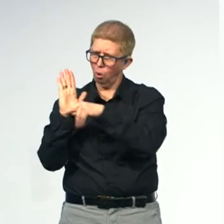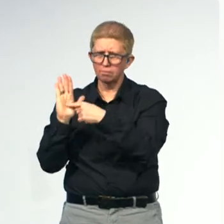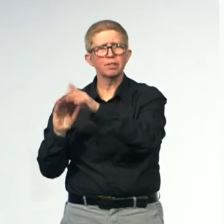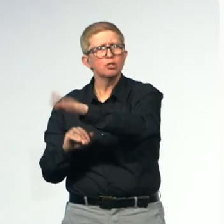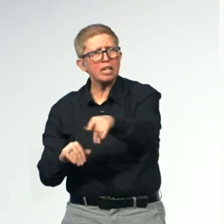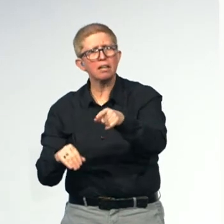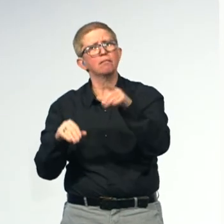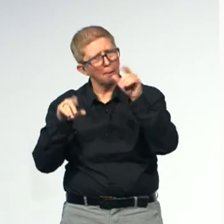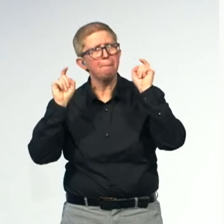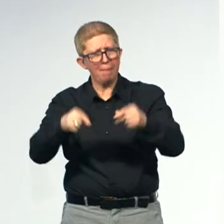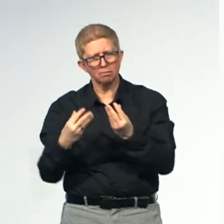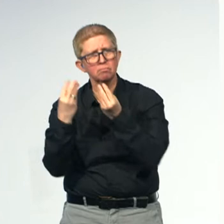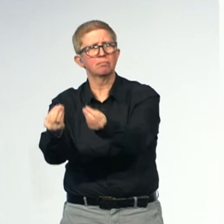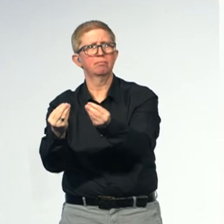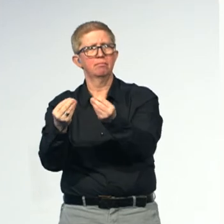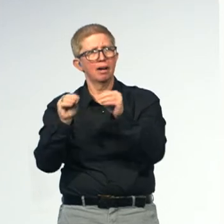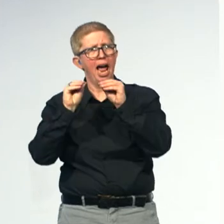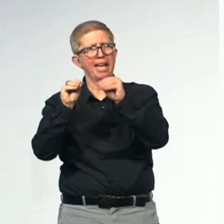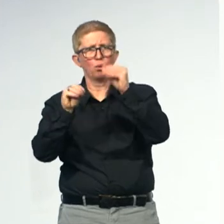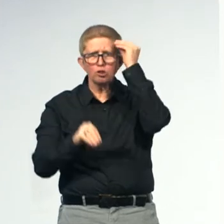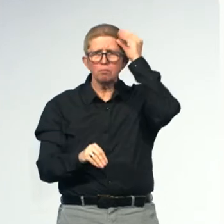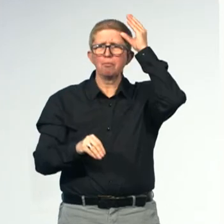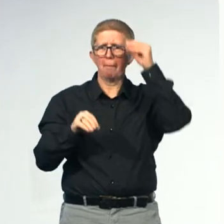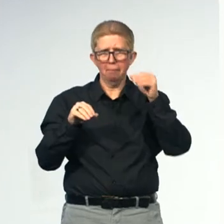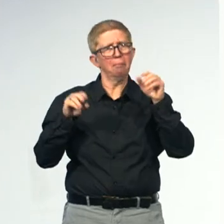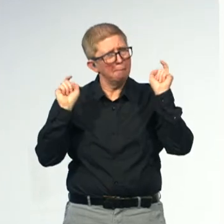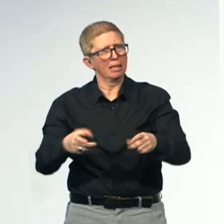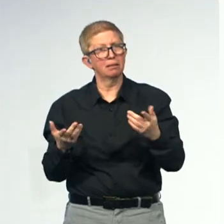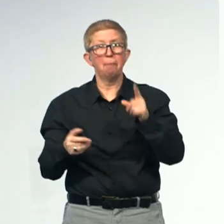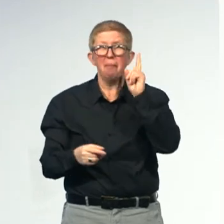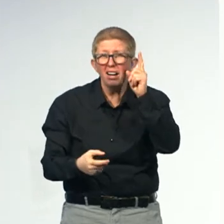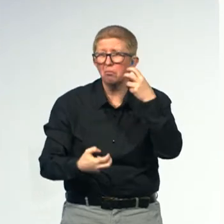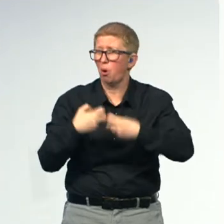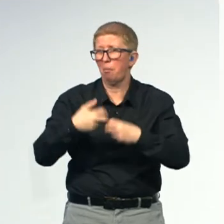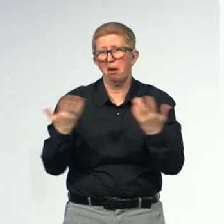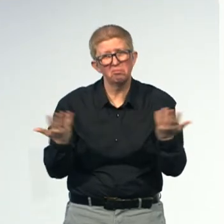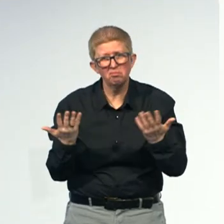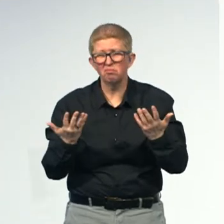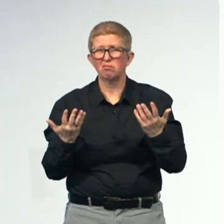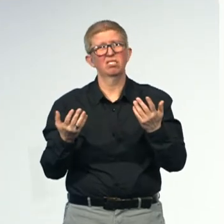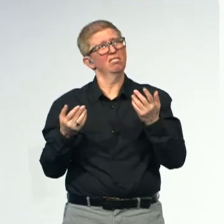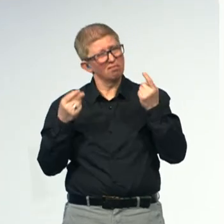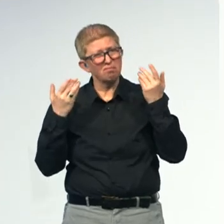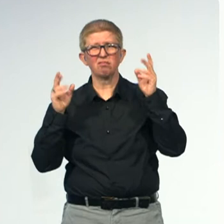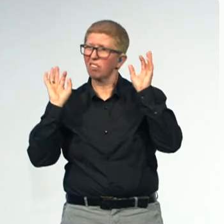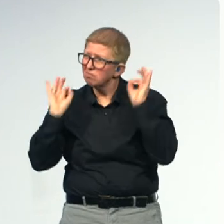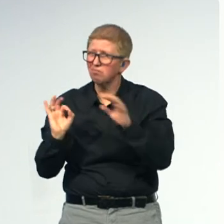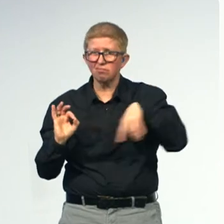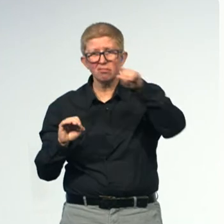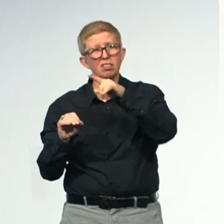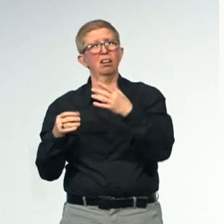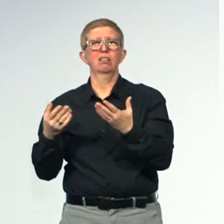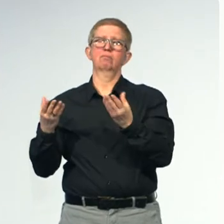far too often when it comes to people with disabilities. Today in this world we have over 50 million